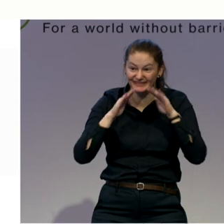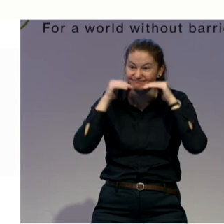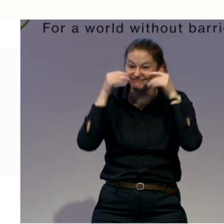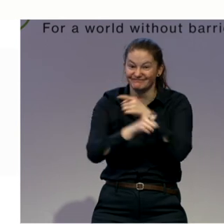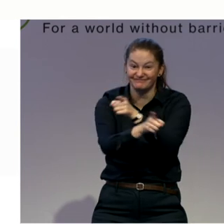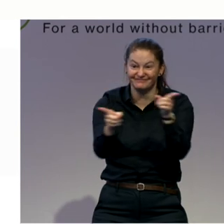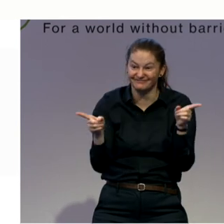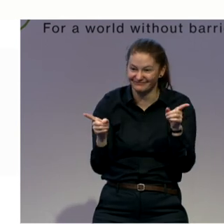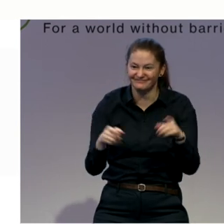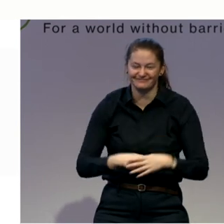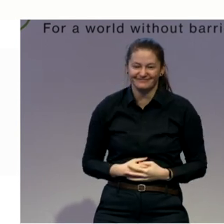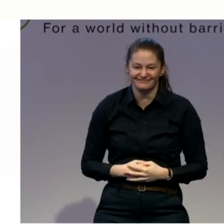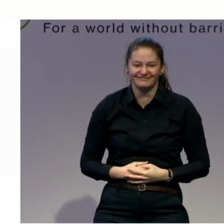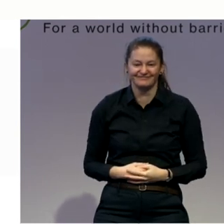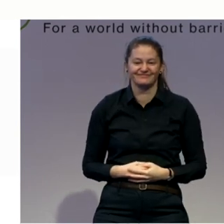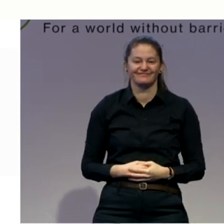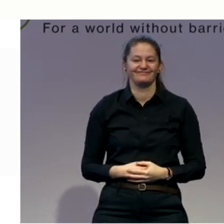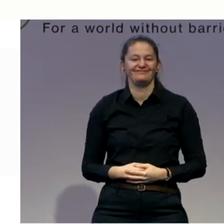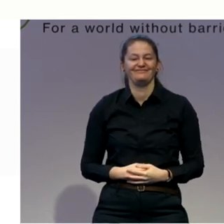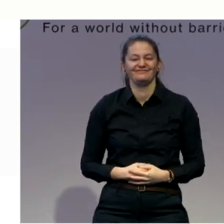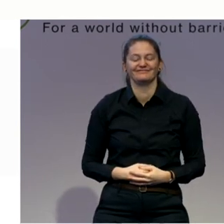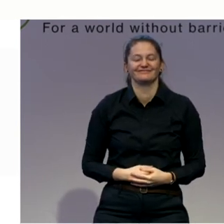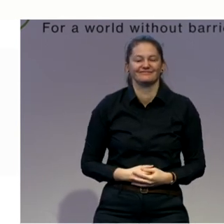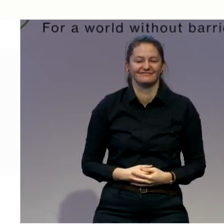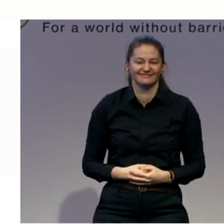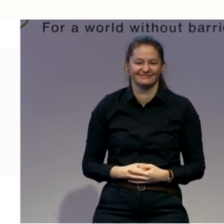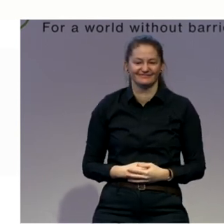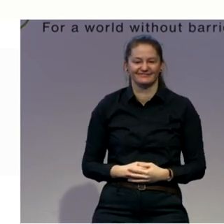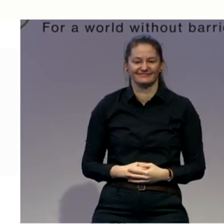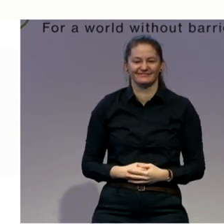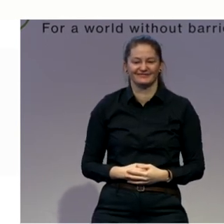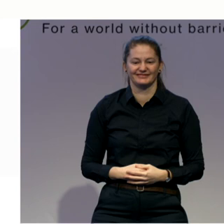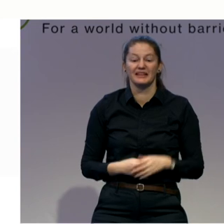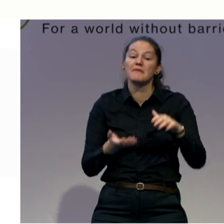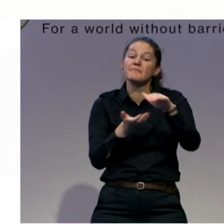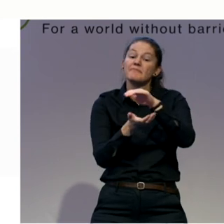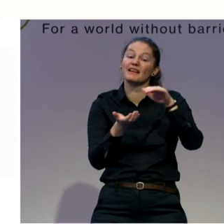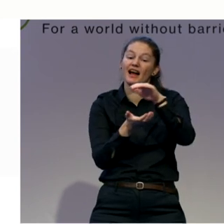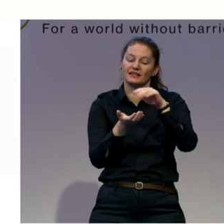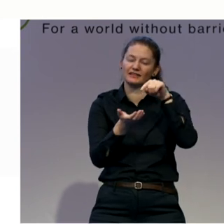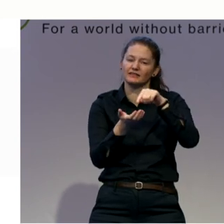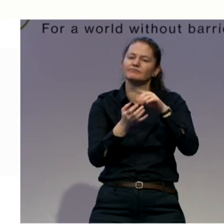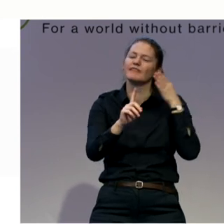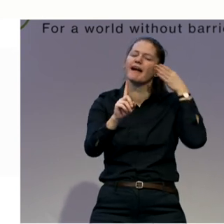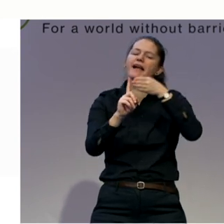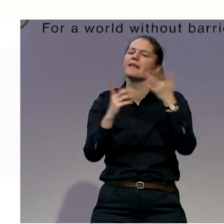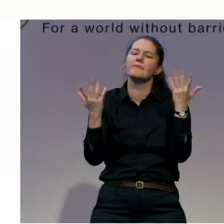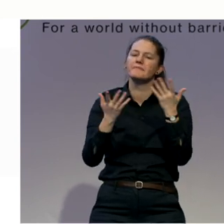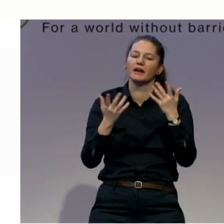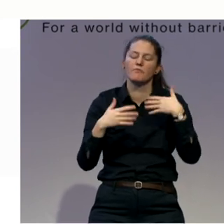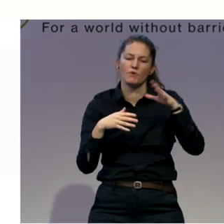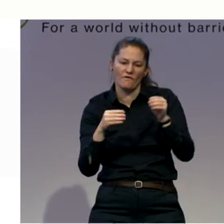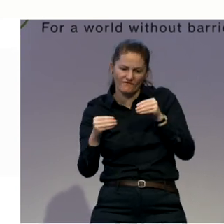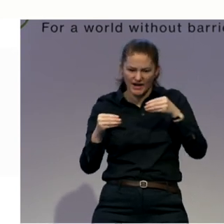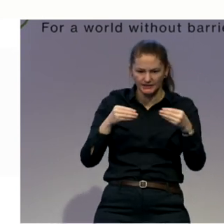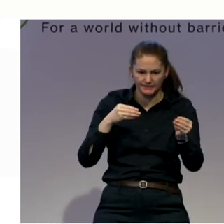of the body through core strength, flexibility and awareness in order to